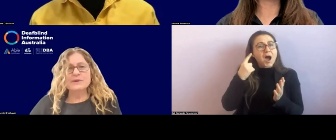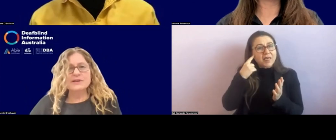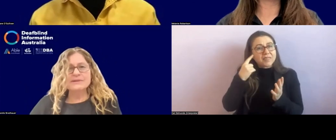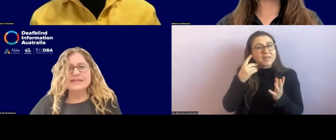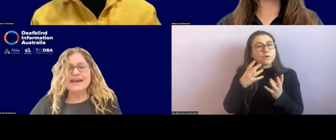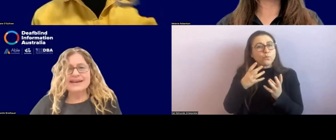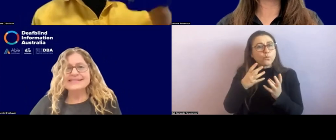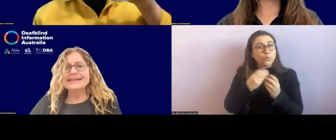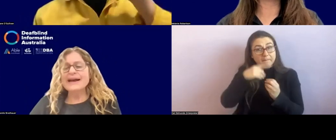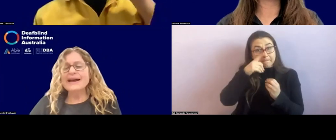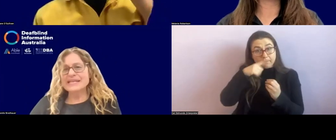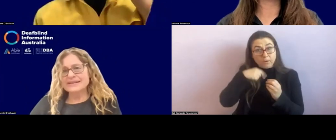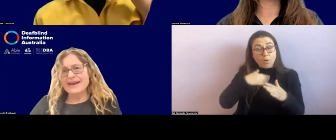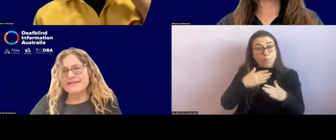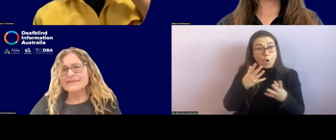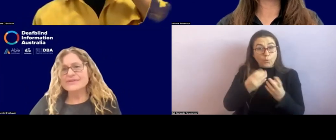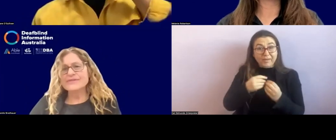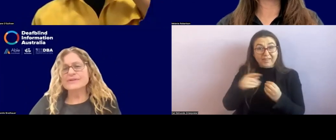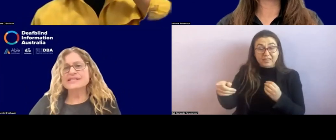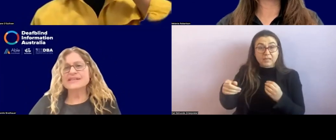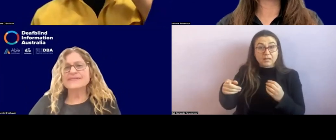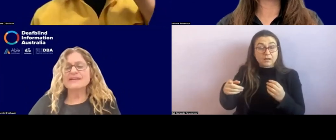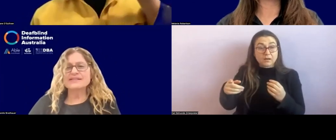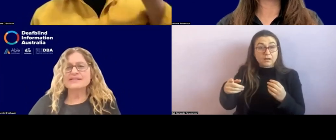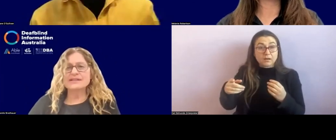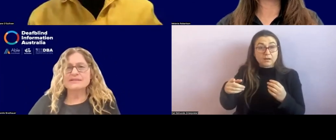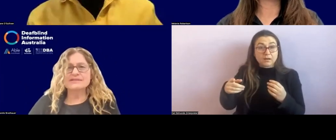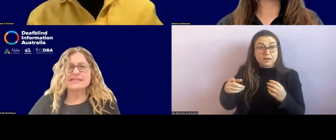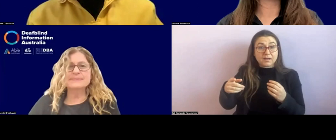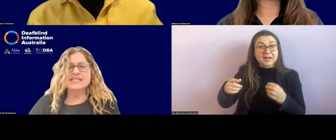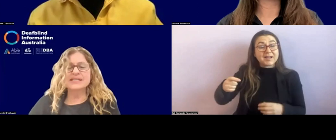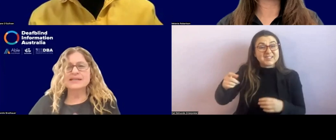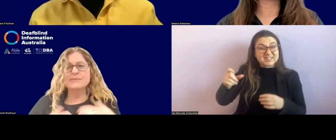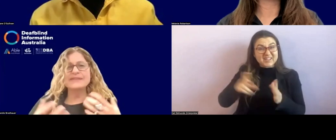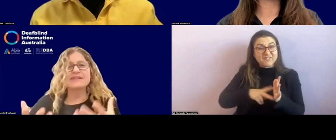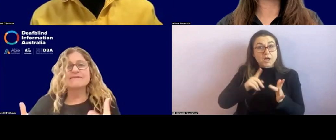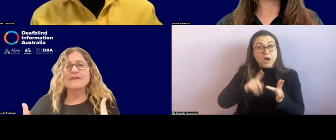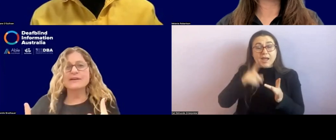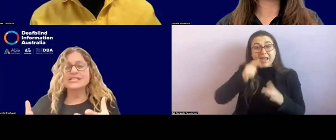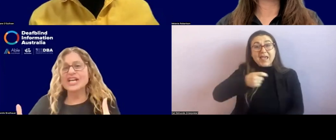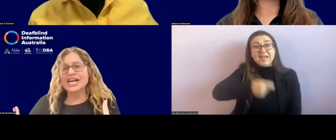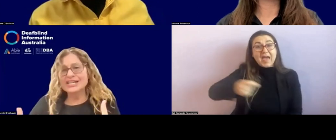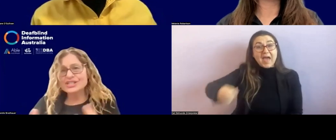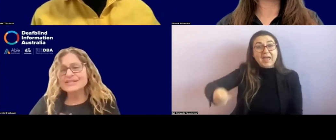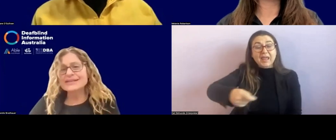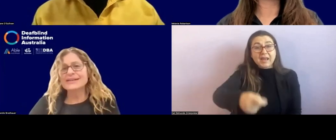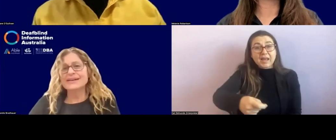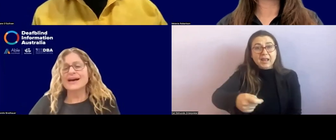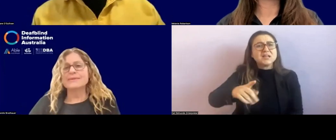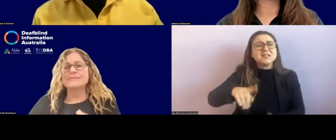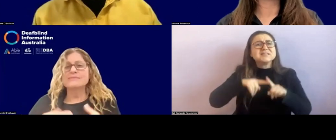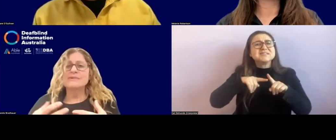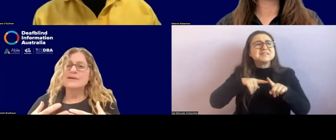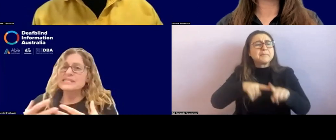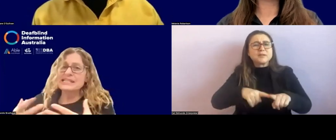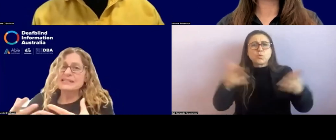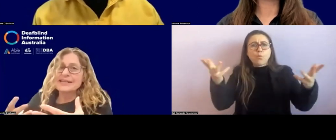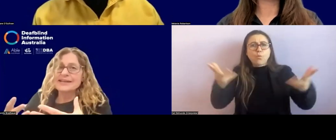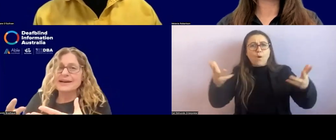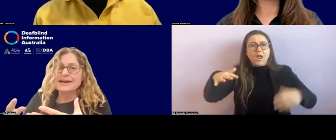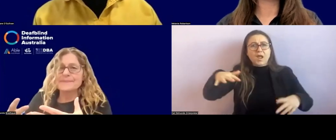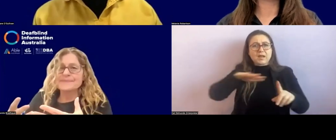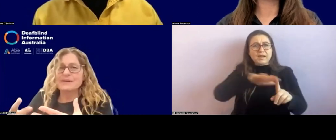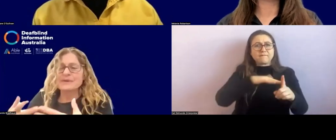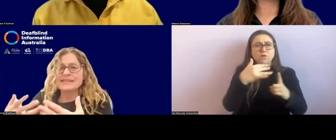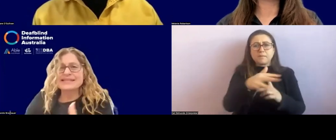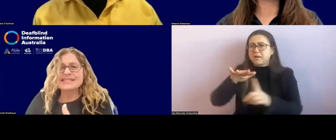learners that I work with, canes can come in and out. If you've got a CVI diagnosis, particularly when the environment changes, um, particularly,